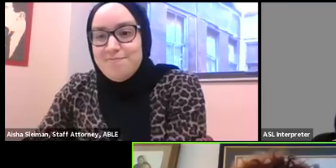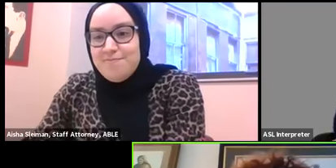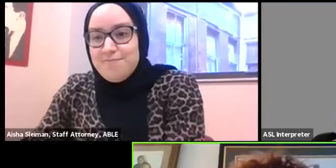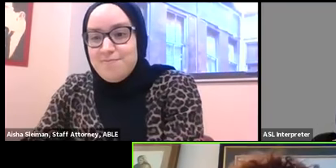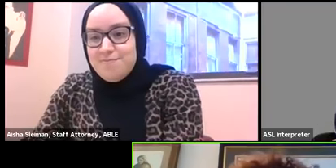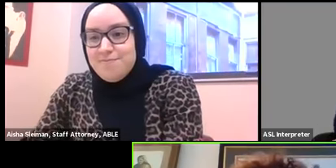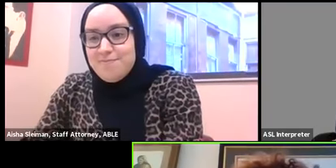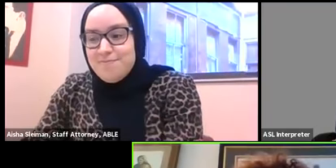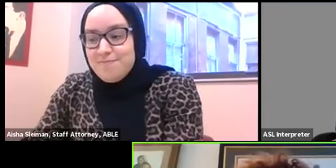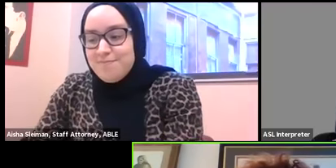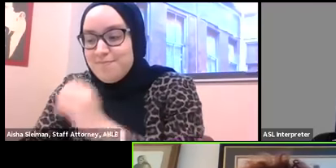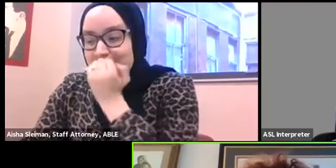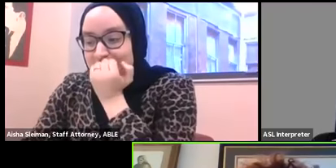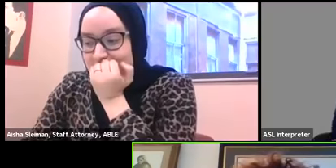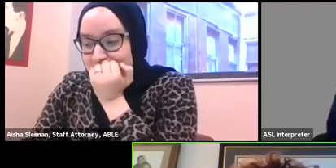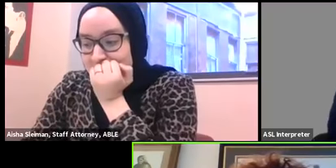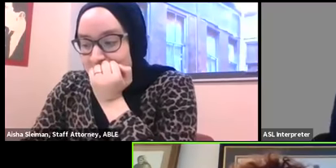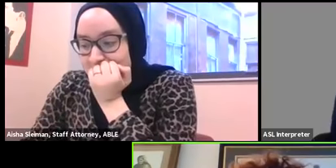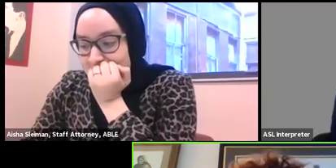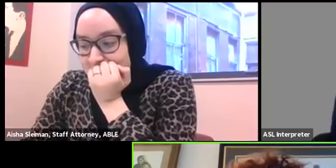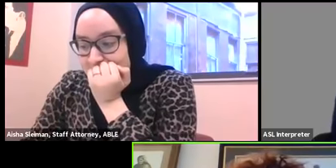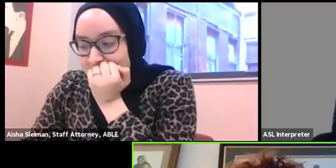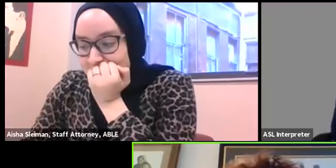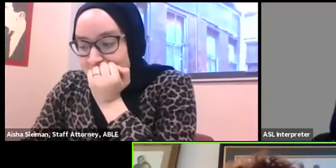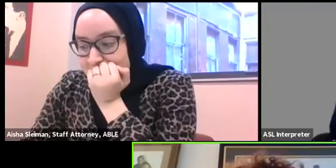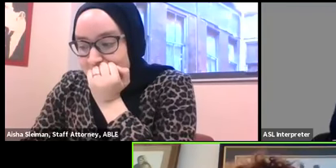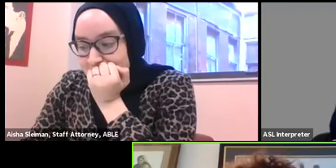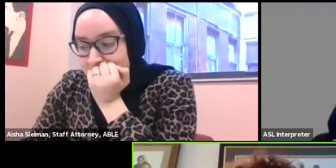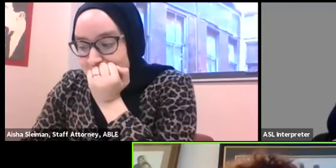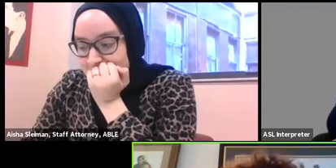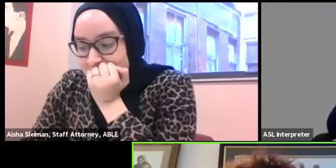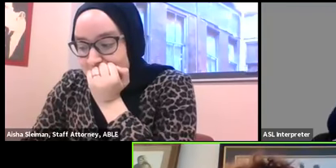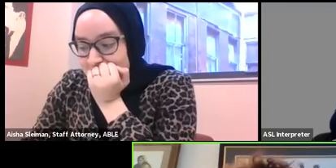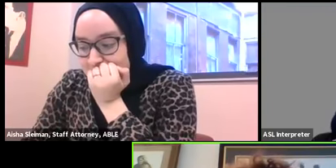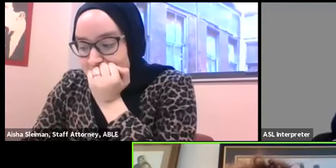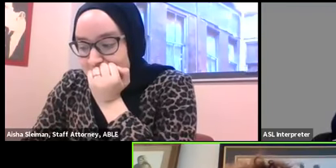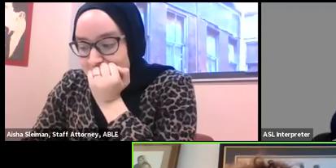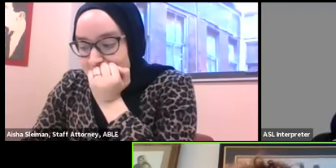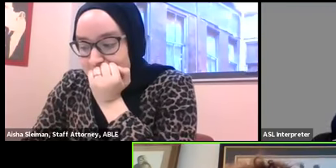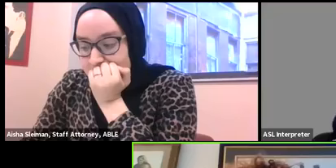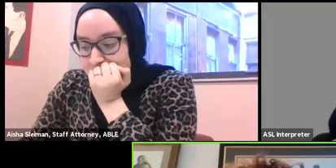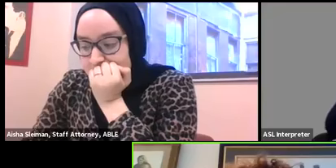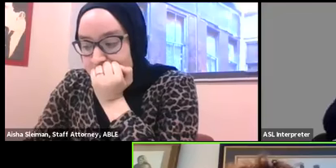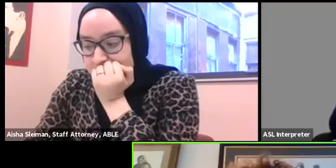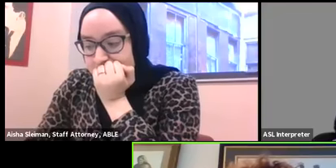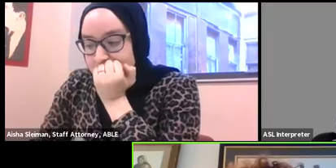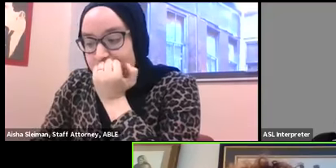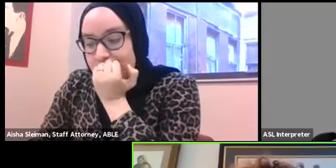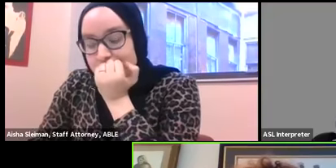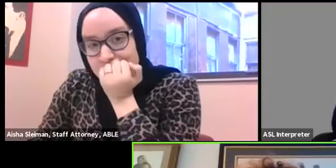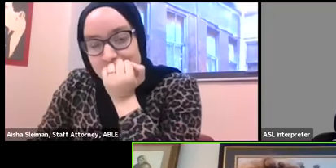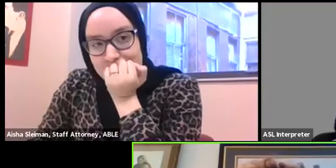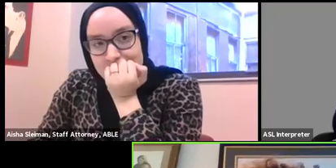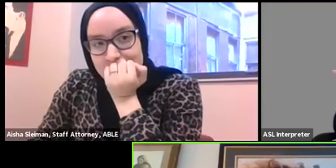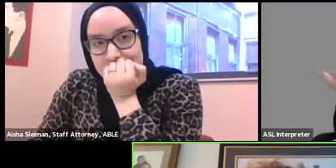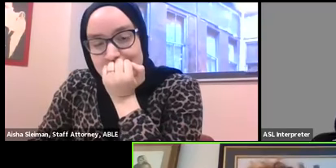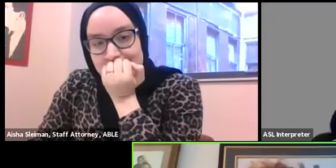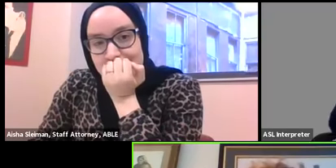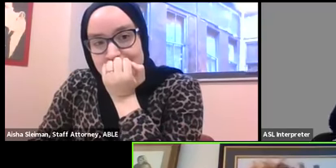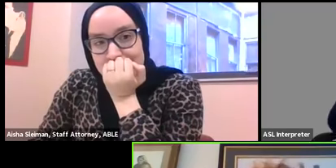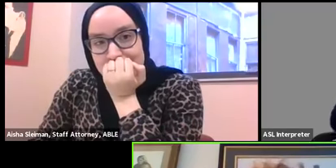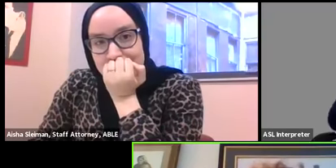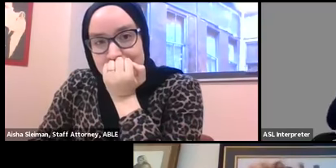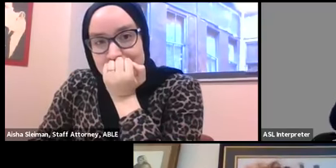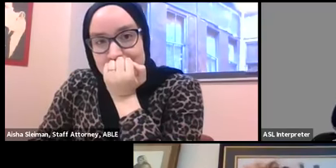hard to start slonda what do you what does your organization recommend how do you start those